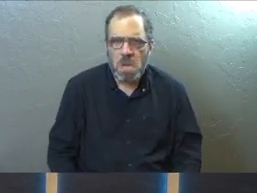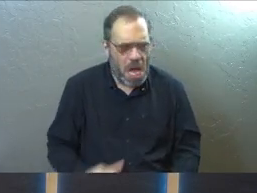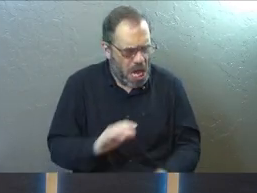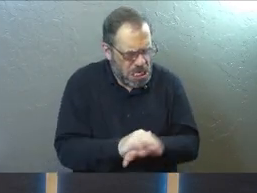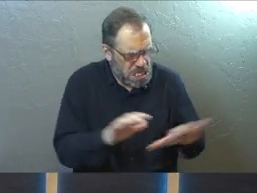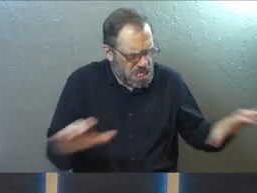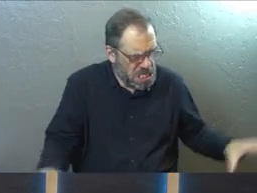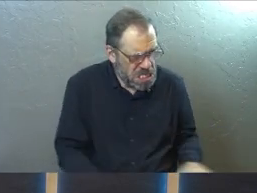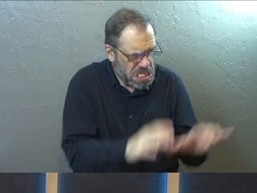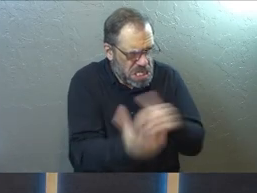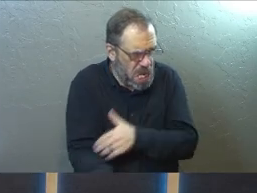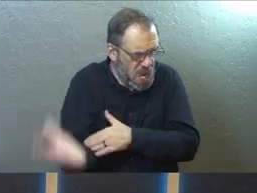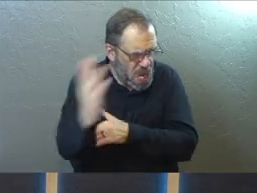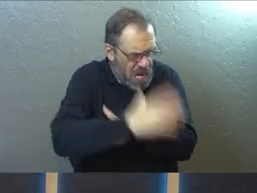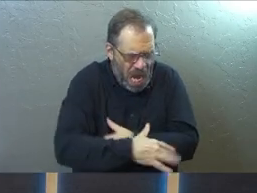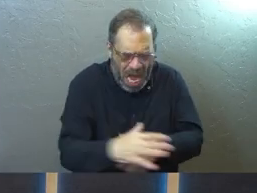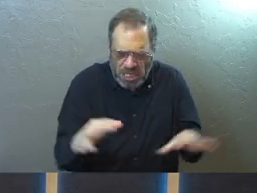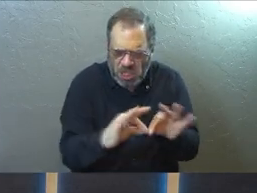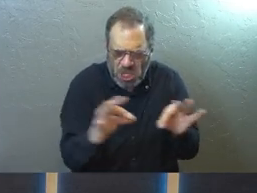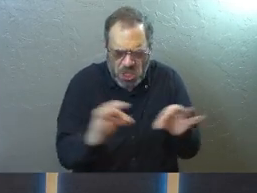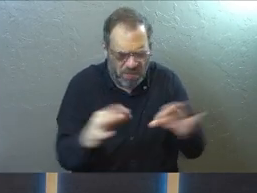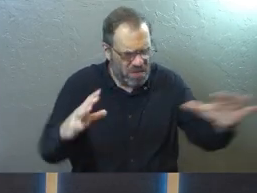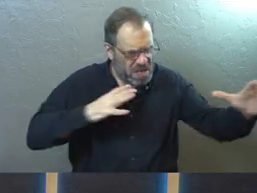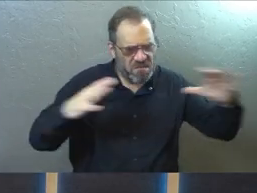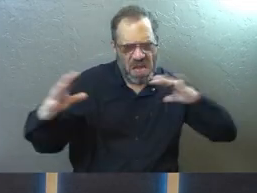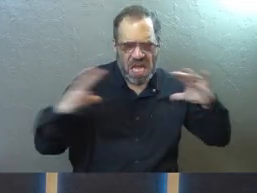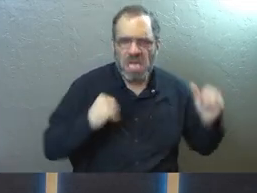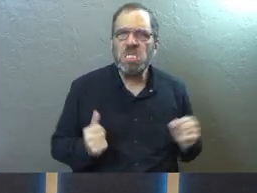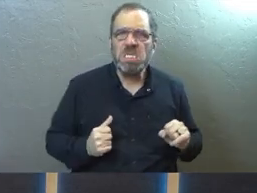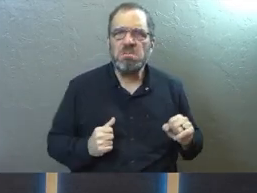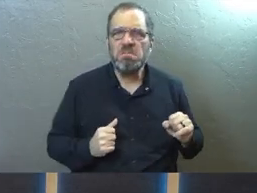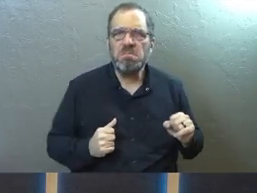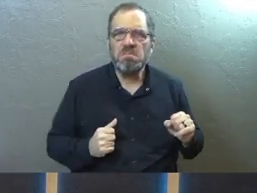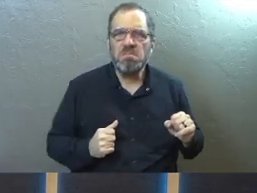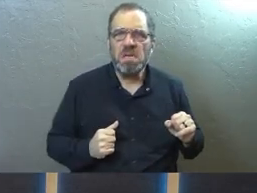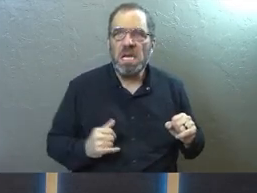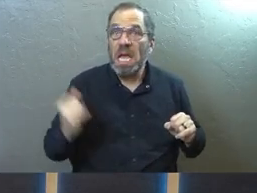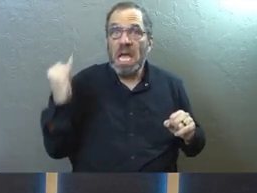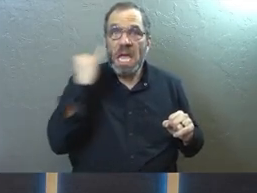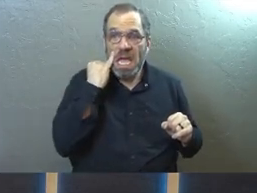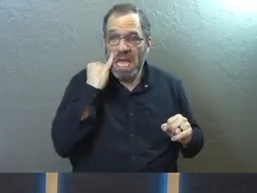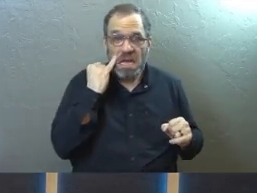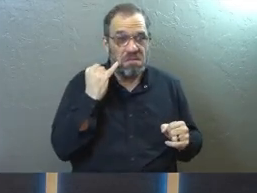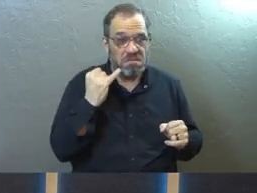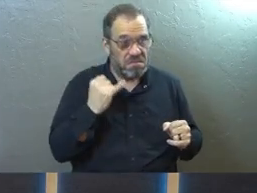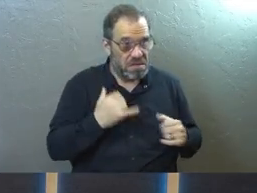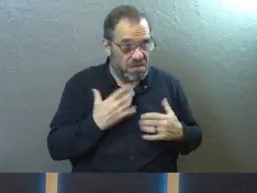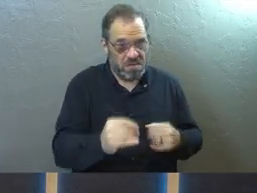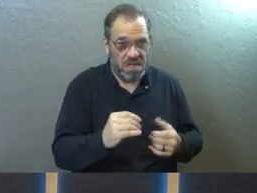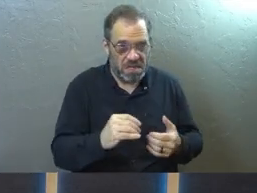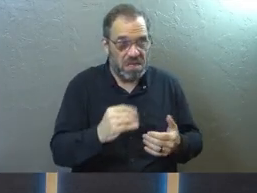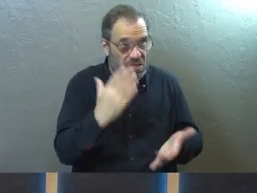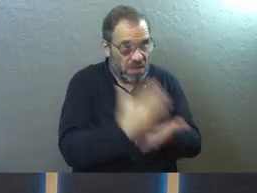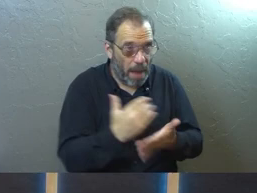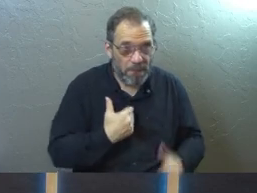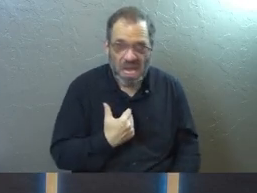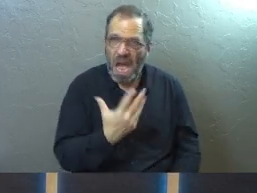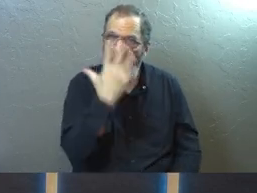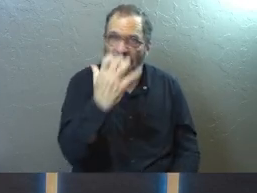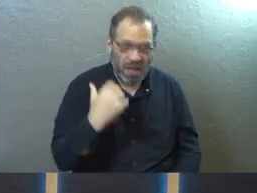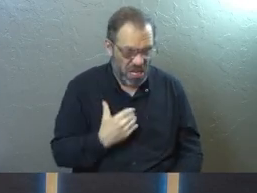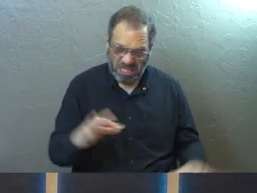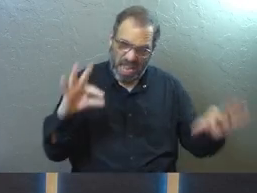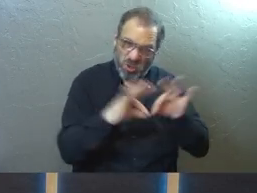I've worked so hard. That's why I deserve this vacation. And if someone would want to stop me, I'm going to get angry with them because I